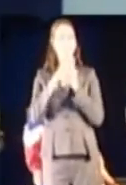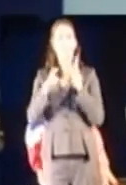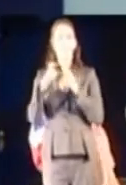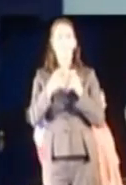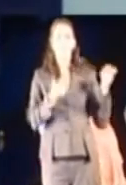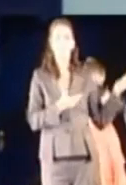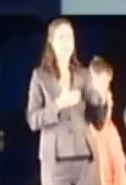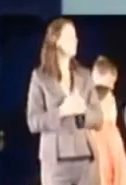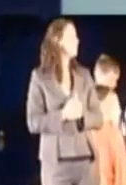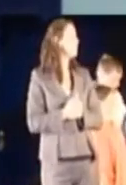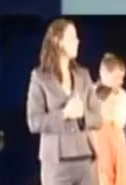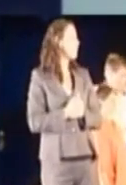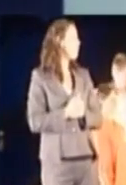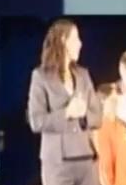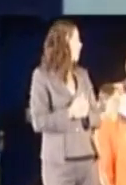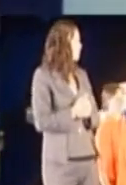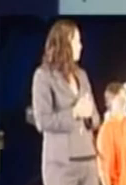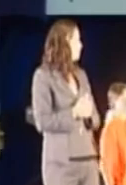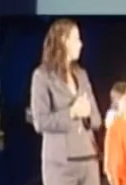right, Dave? Take it away, buddy.